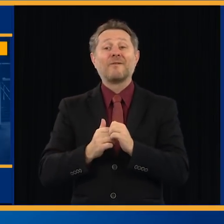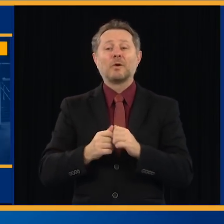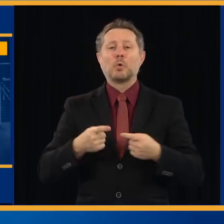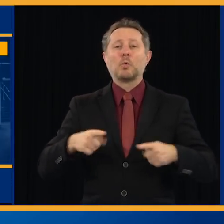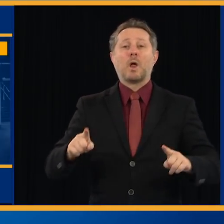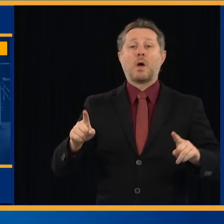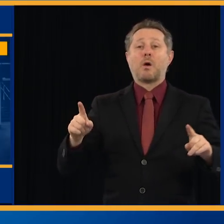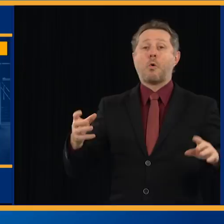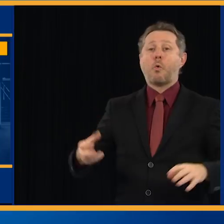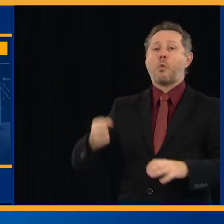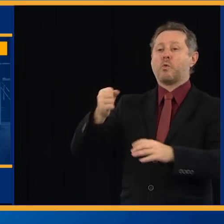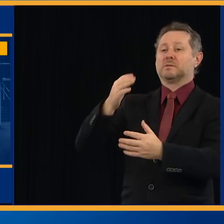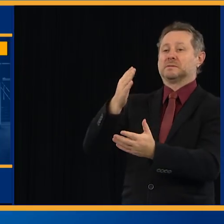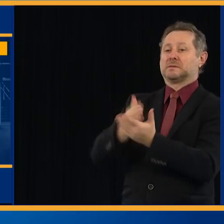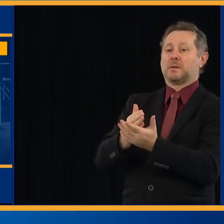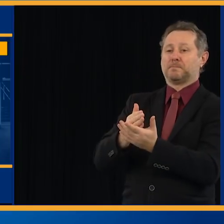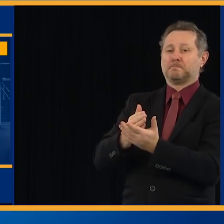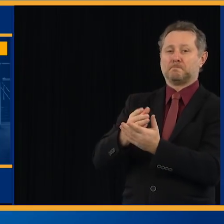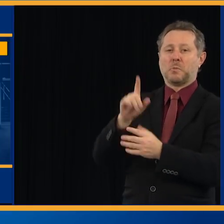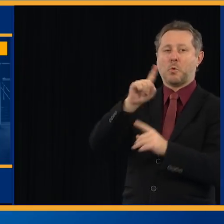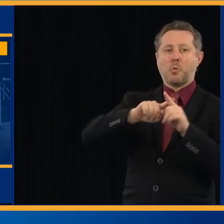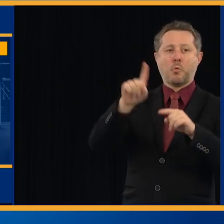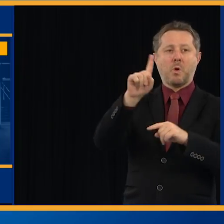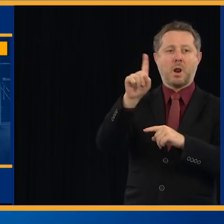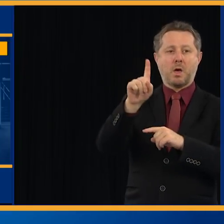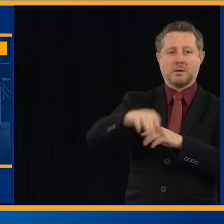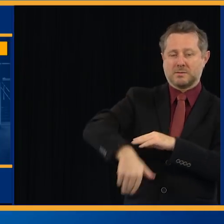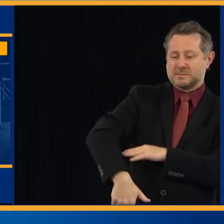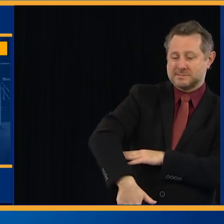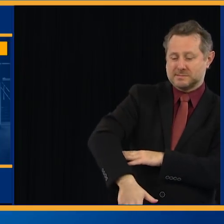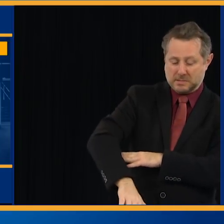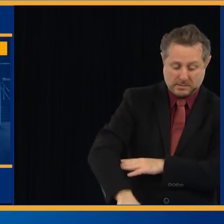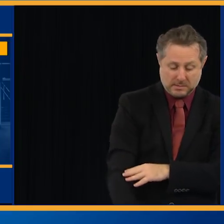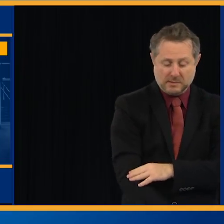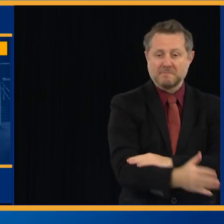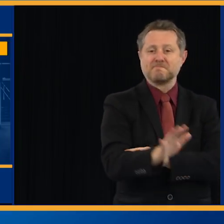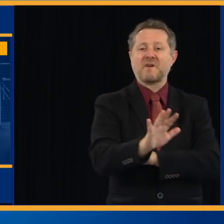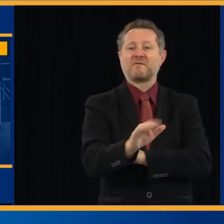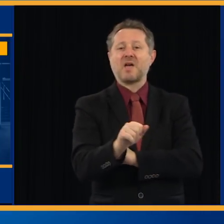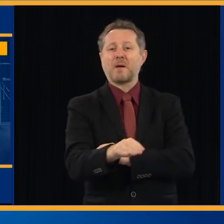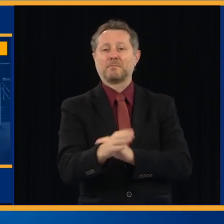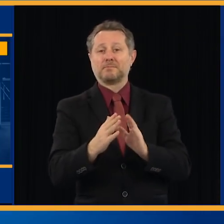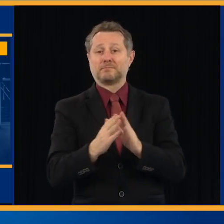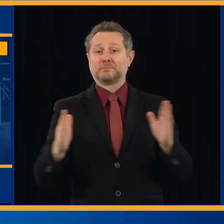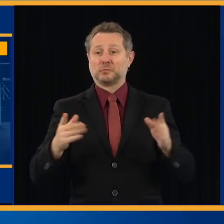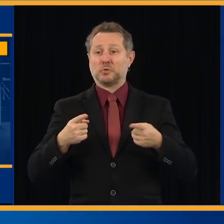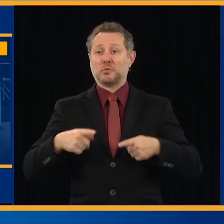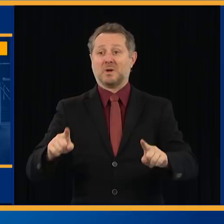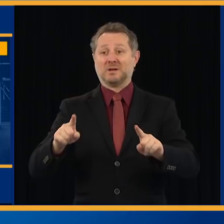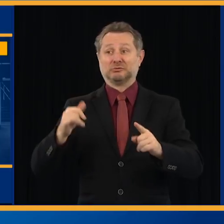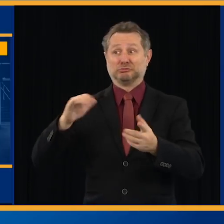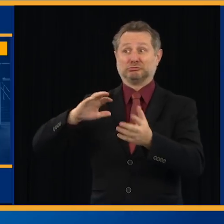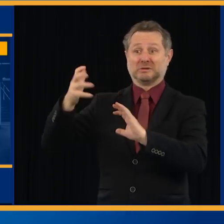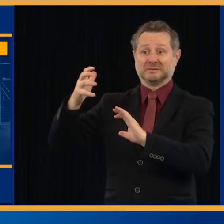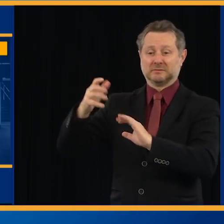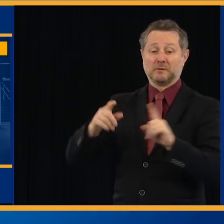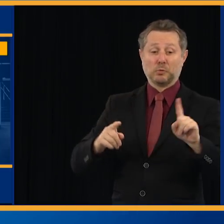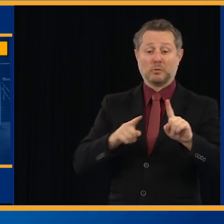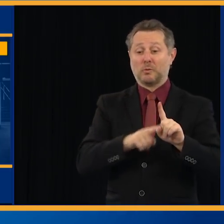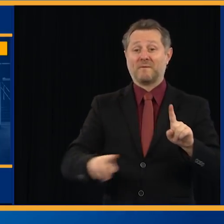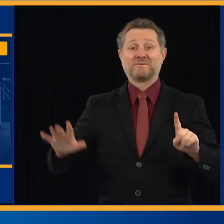a.m. to 5 a.m. every night during the pandemic so they can actually perform this service.